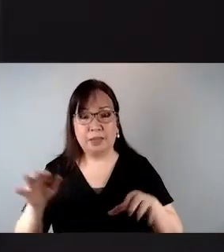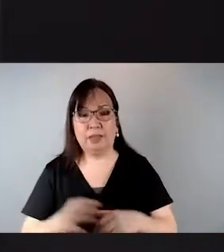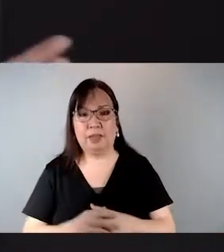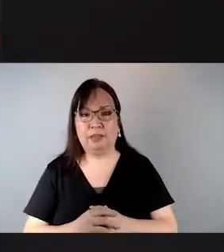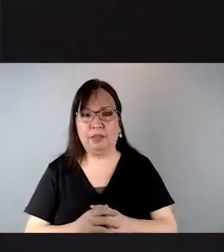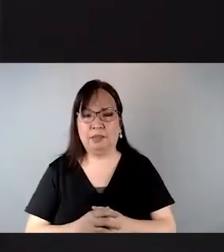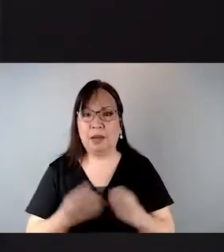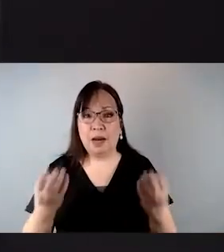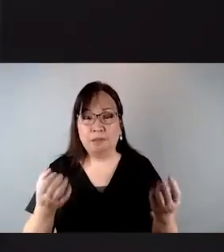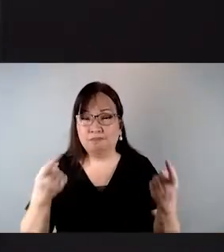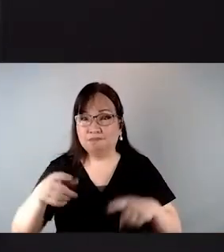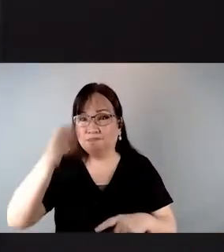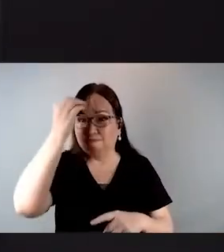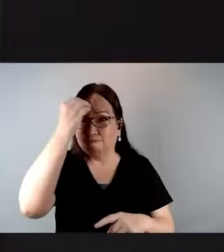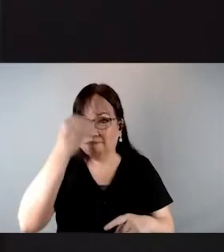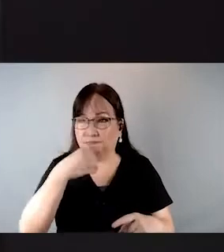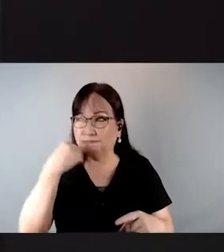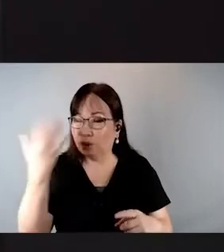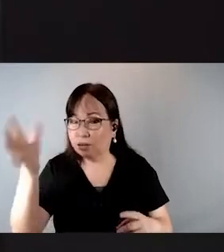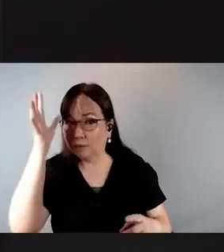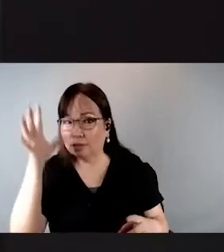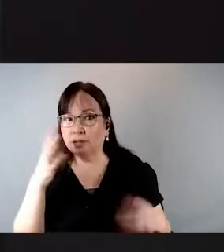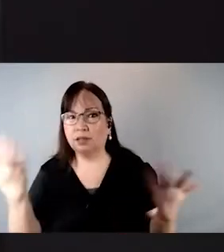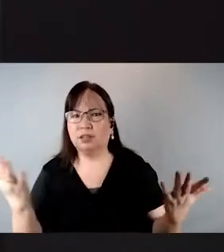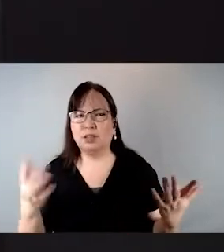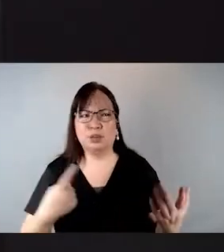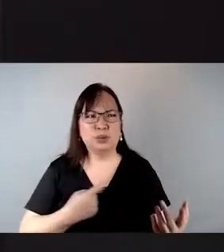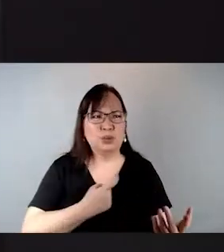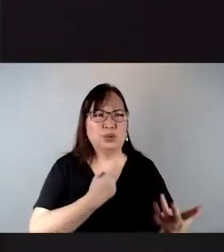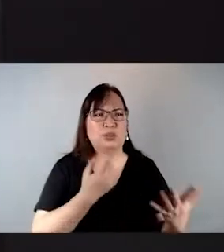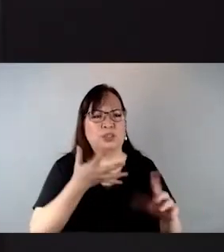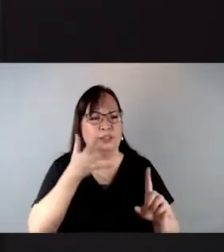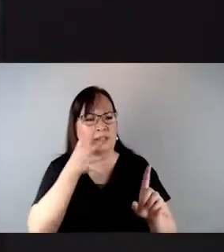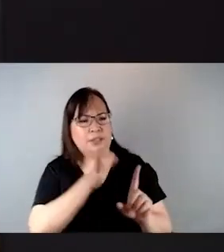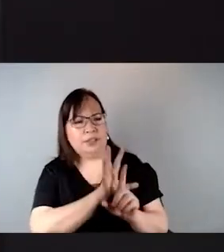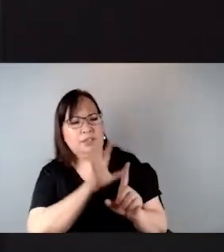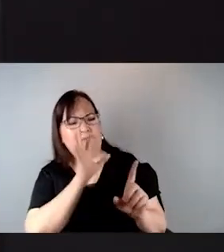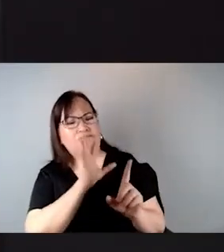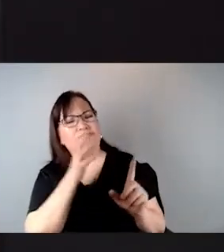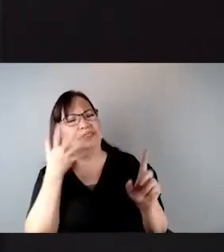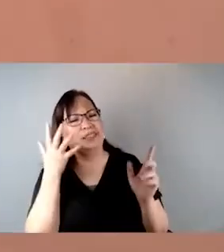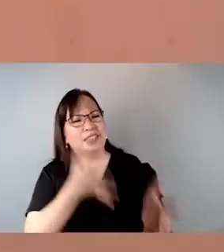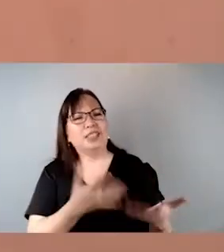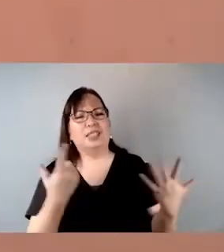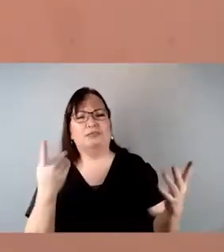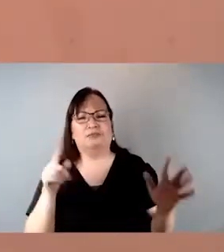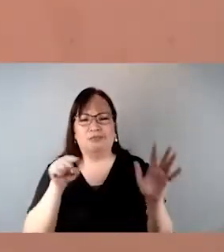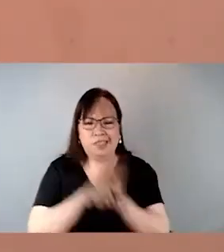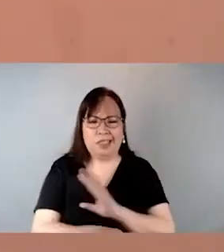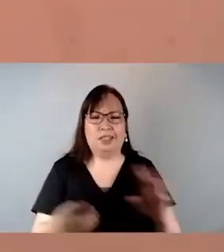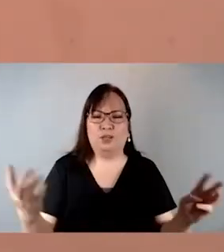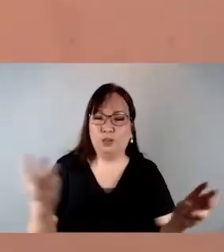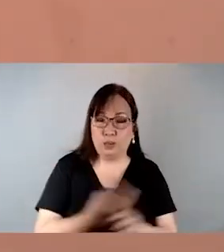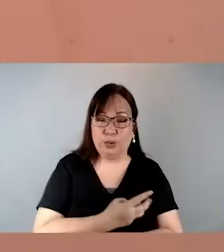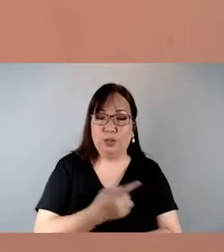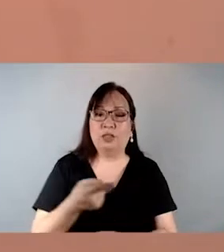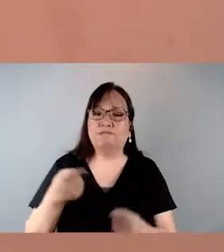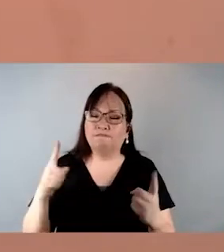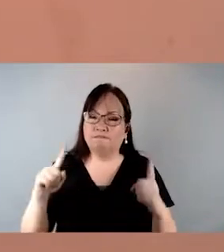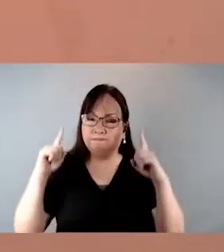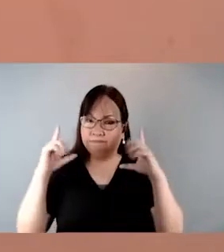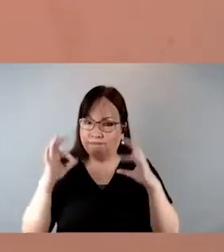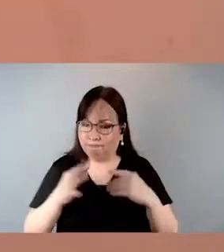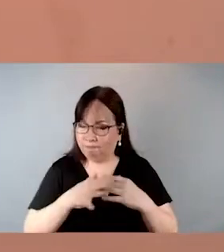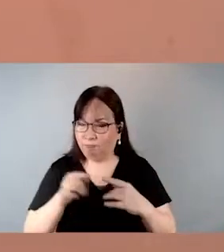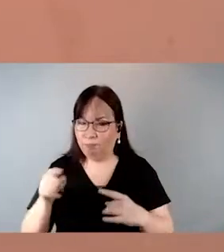children were often orphaned, hurt, abandoned, or worse, killed. This prompted a woman named